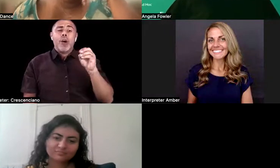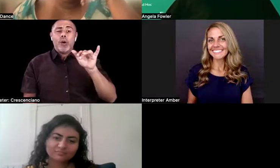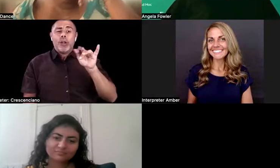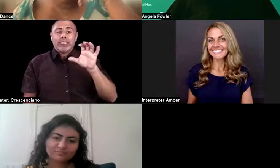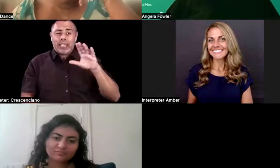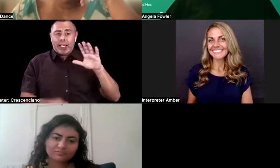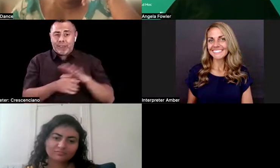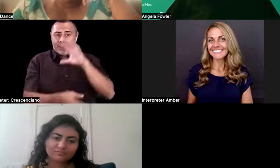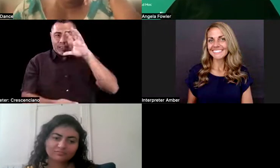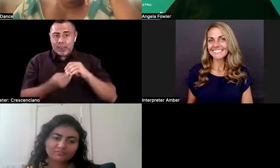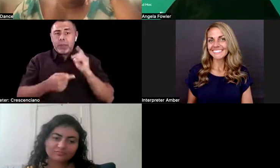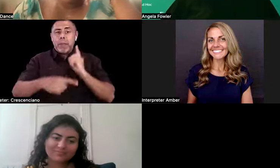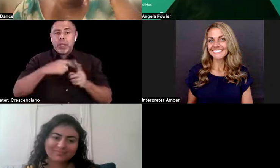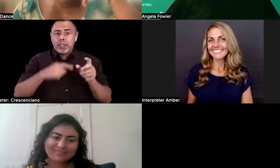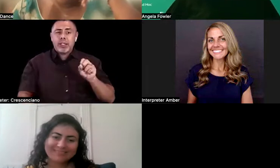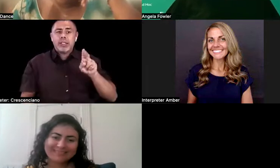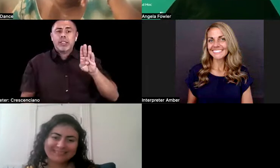Yeah, put that on a bumper sticker.